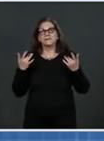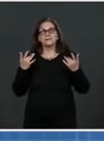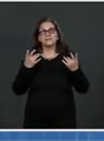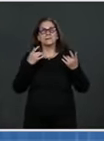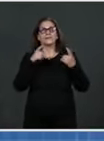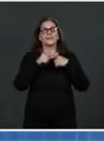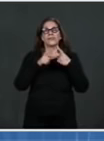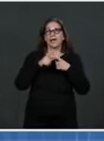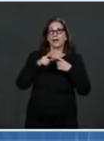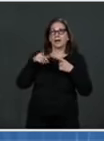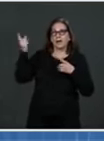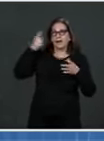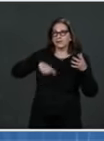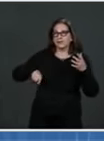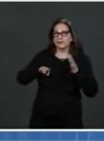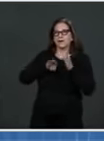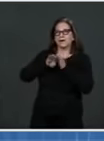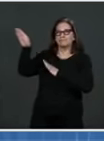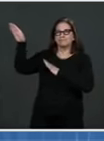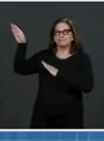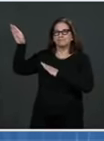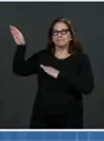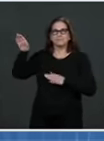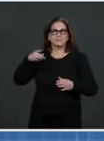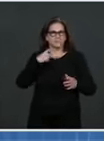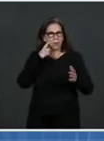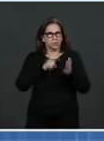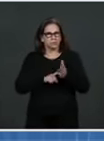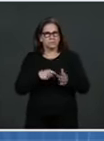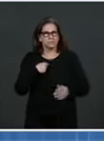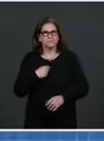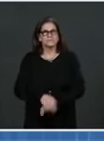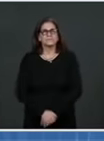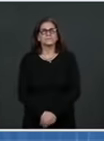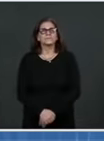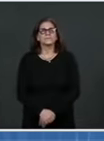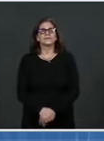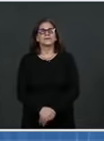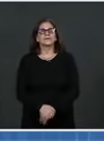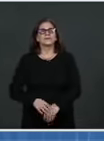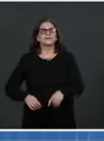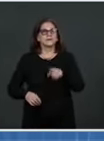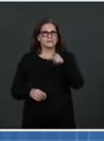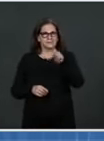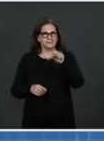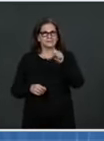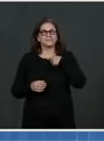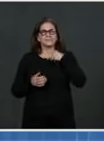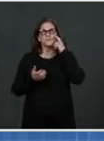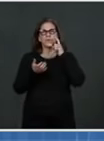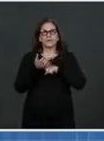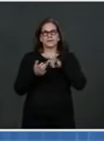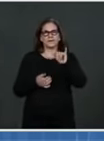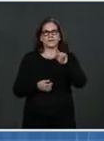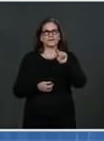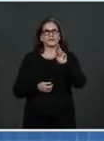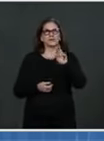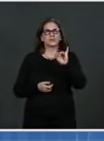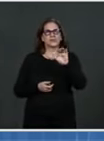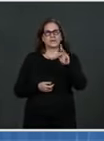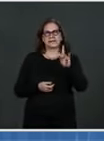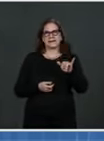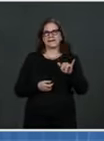Begin with this. We recognize this is a tricky and important subject, but the core here